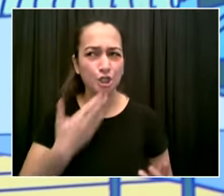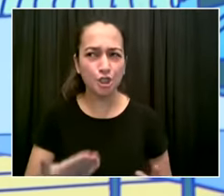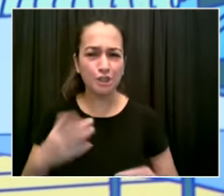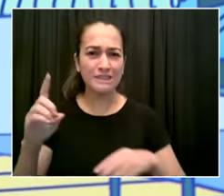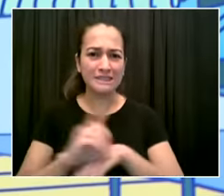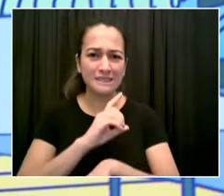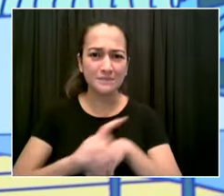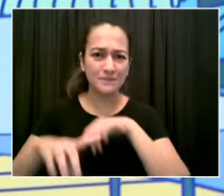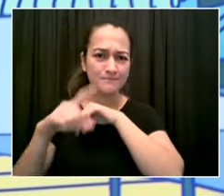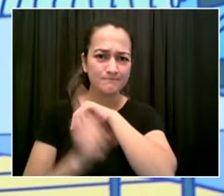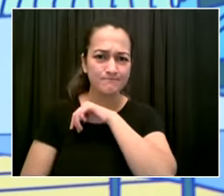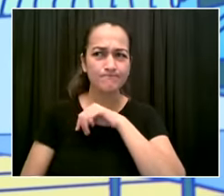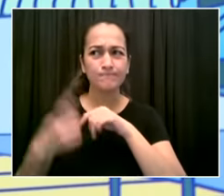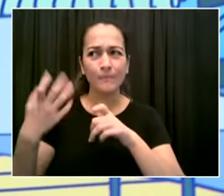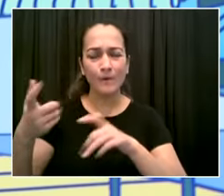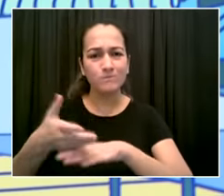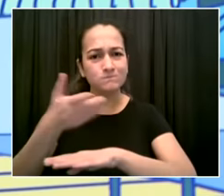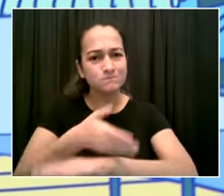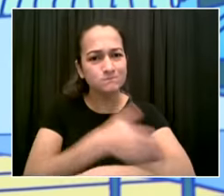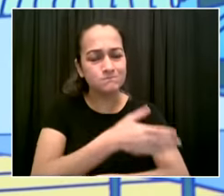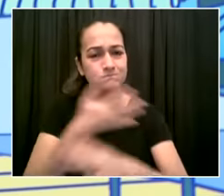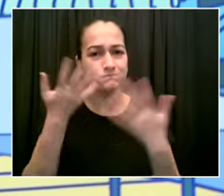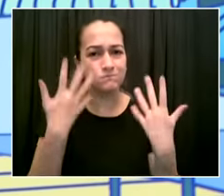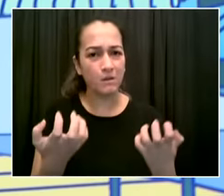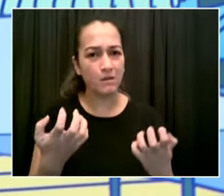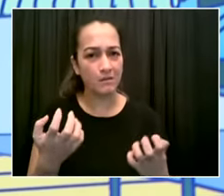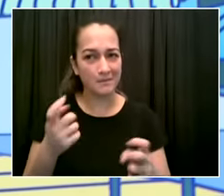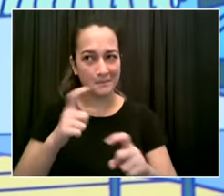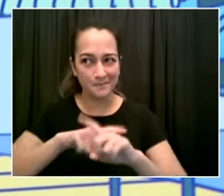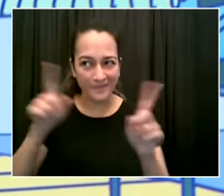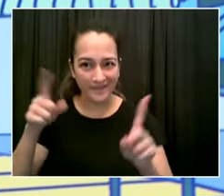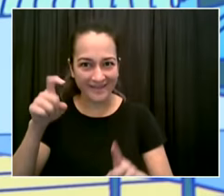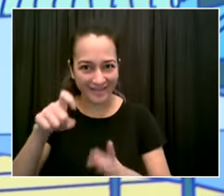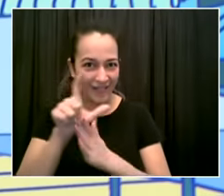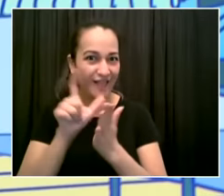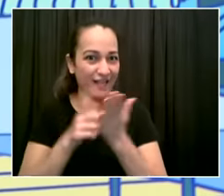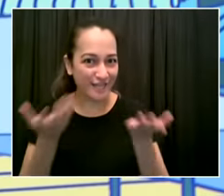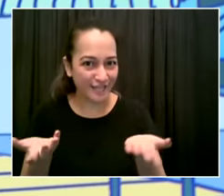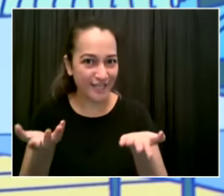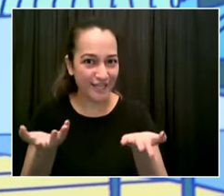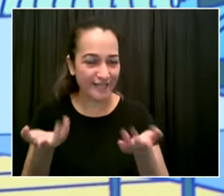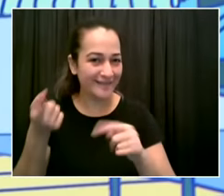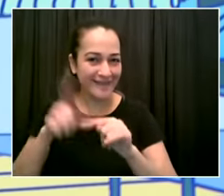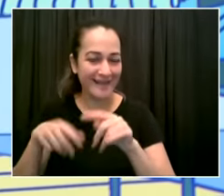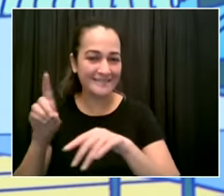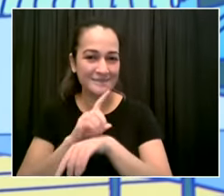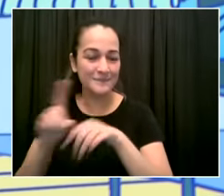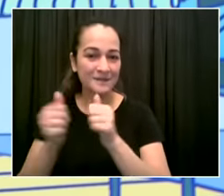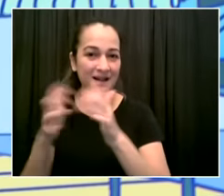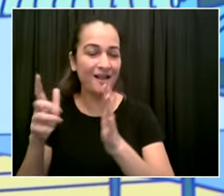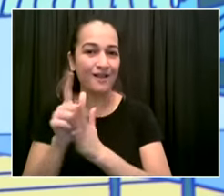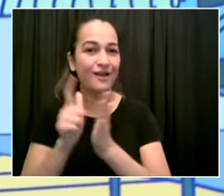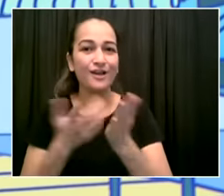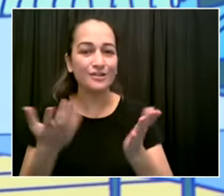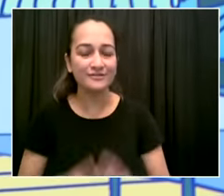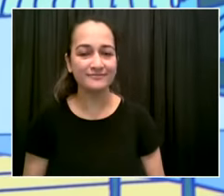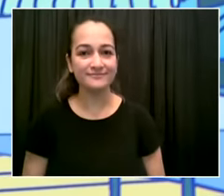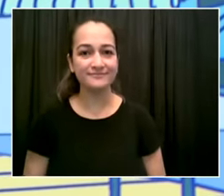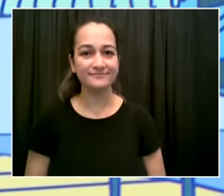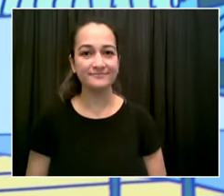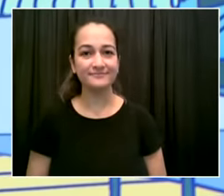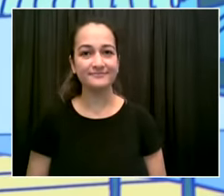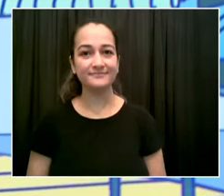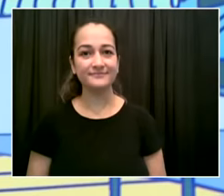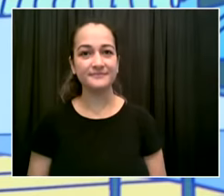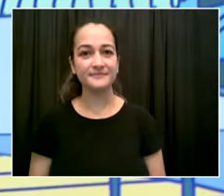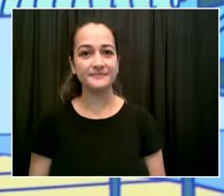yoav i appreciate this question and honestly i'm frustrated i think when i get around jimmy otto i start to the jimmy otto in me starts to come out i